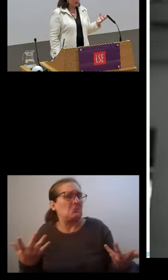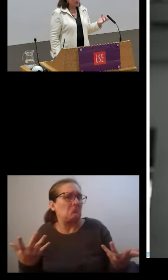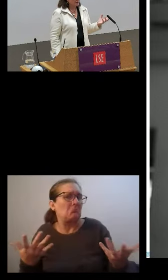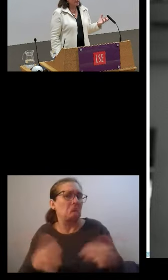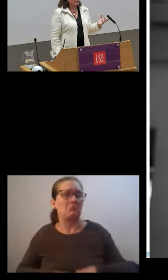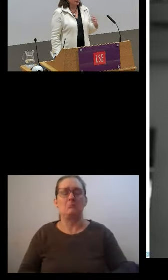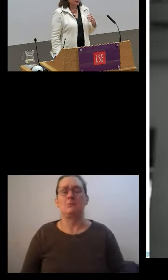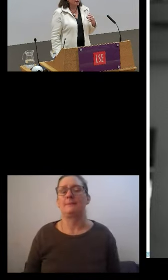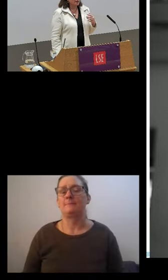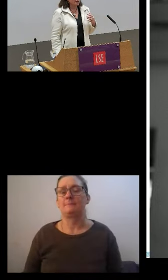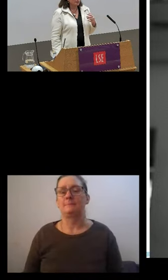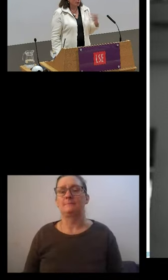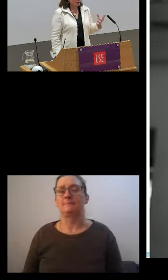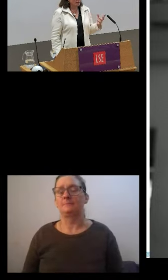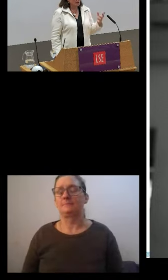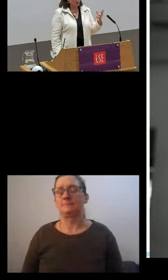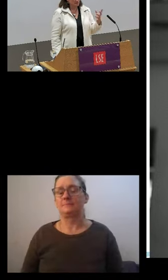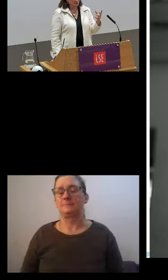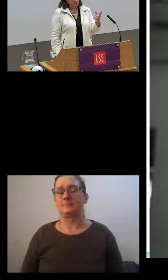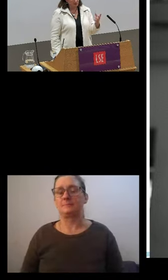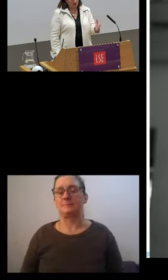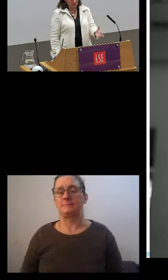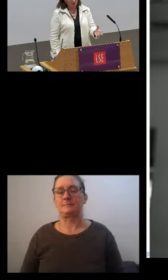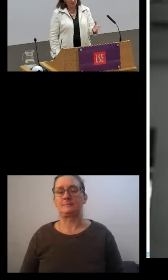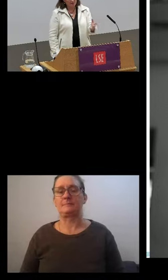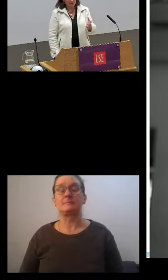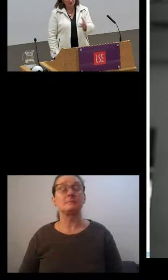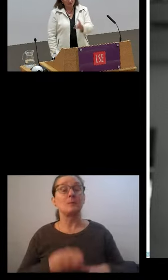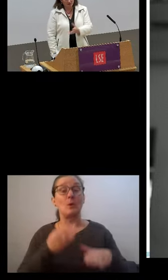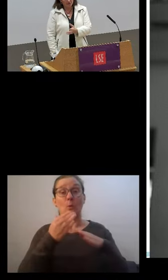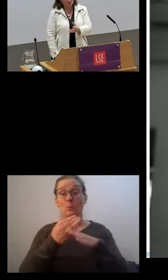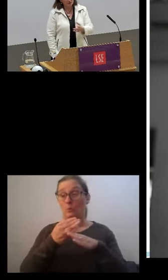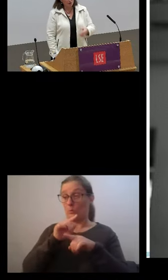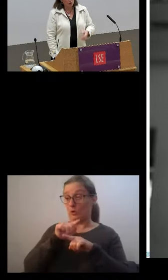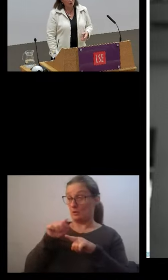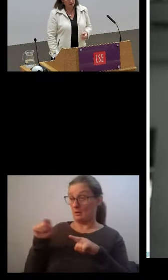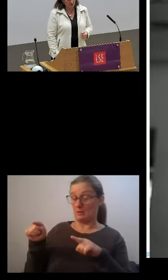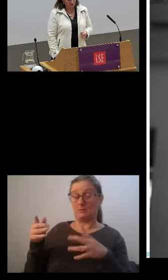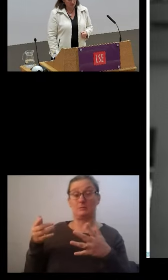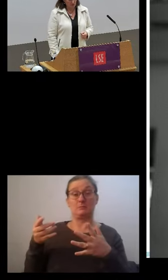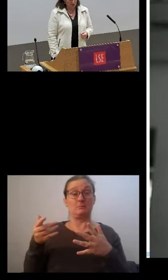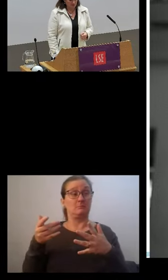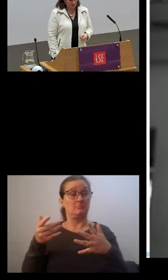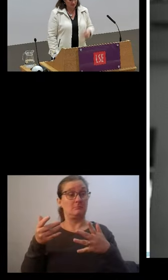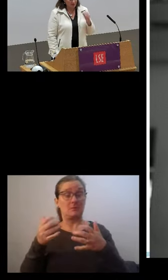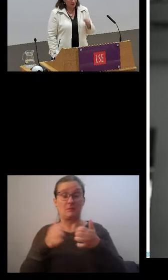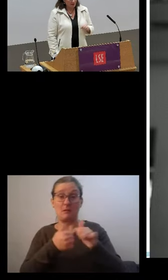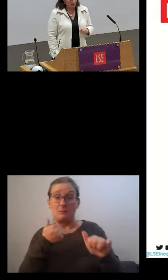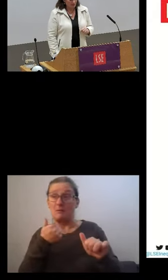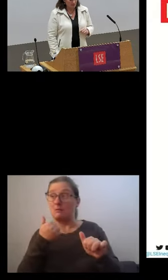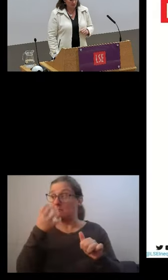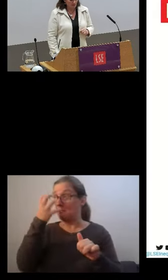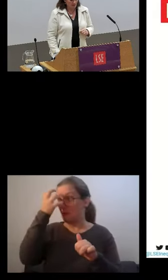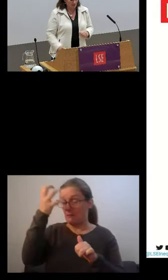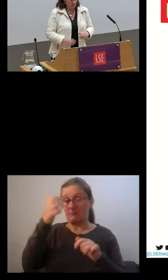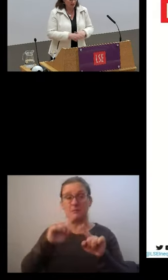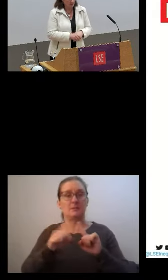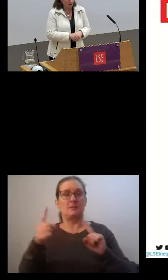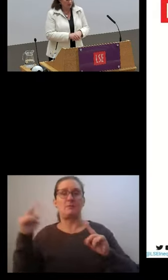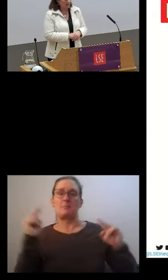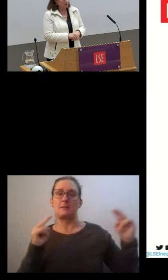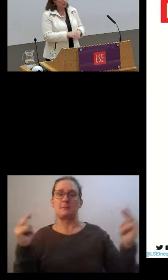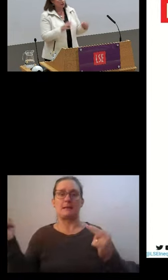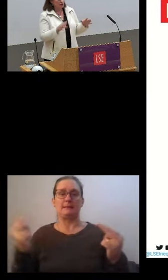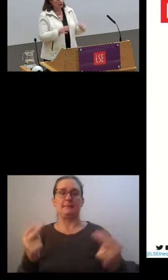early stages, workers, companies, governments, they all have different perspectives. And I'll come to that